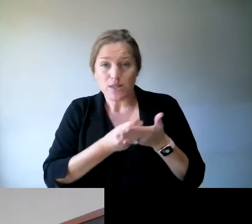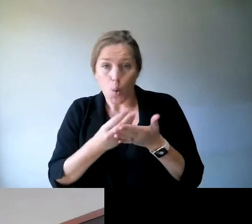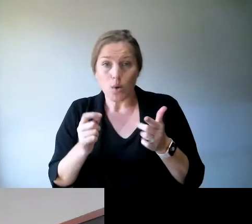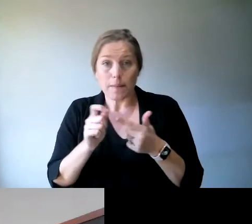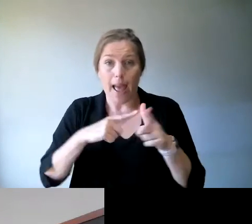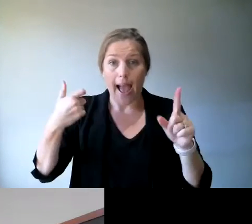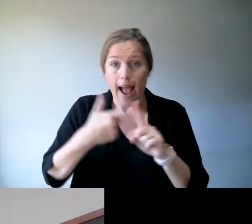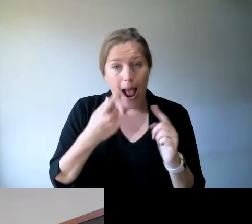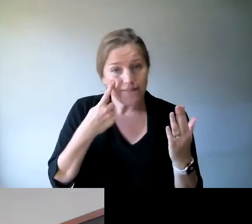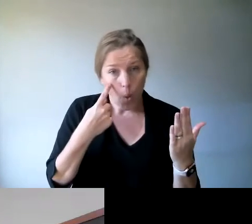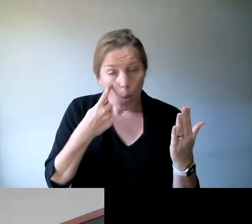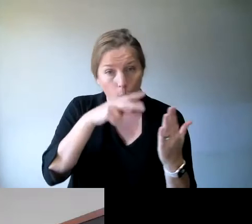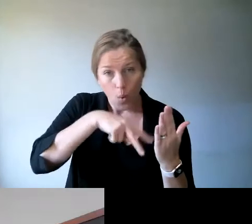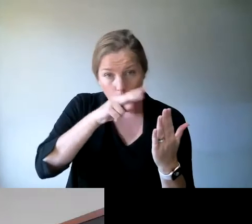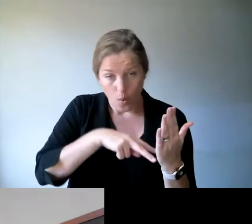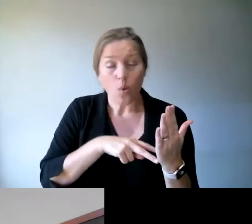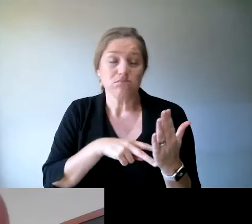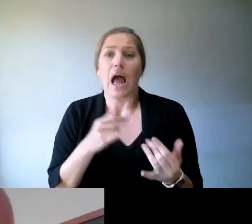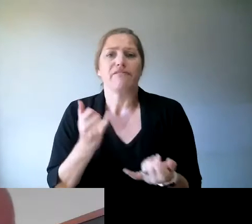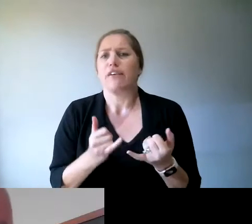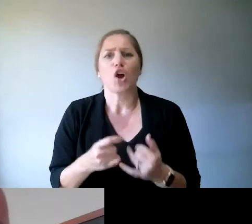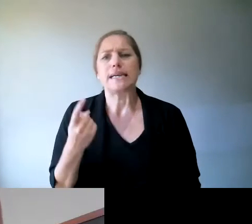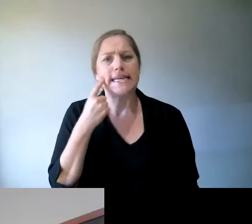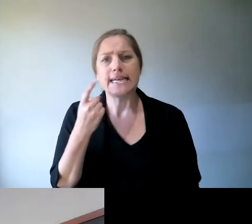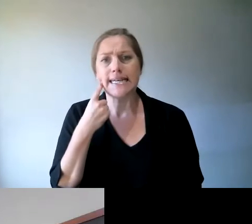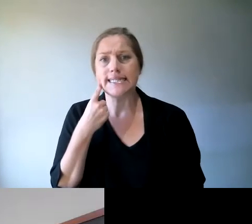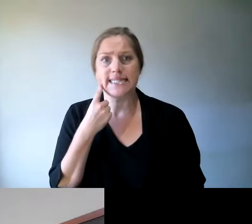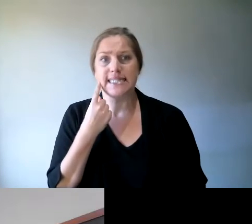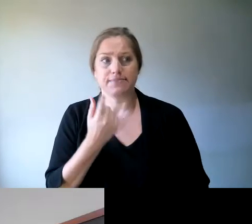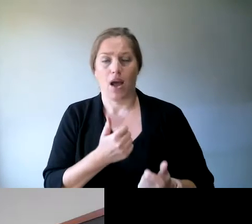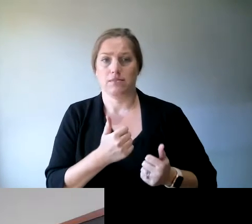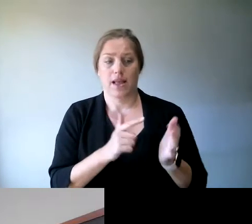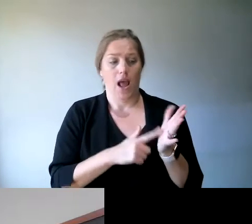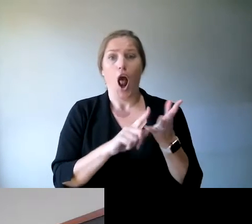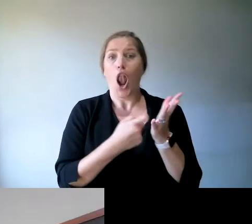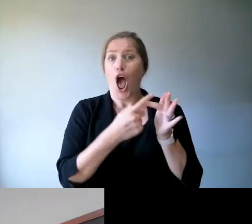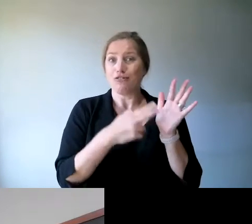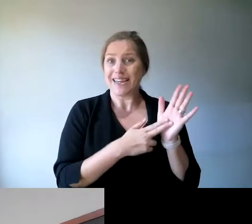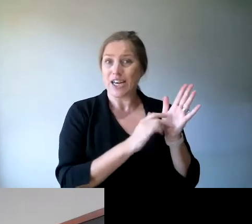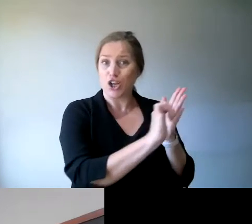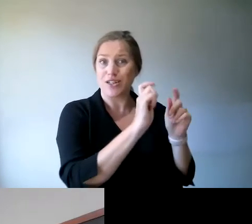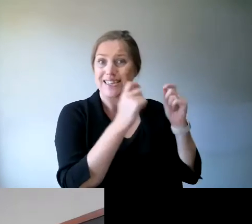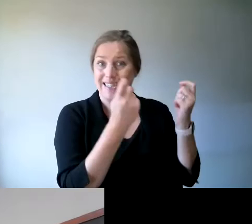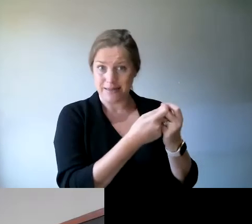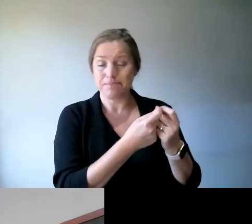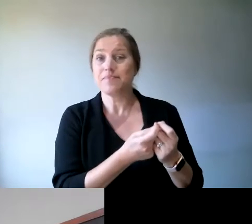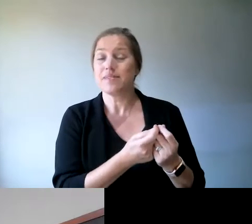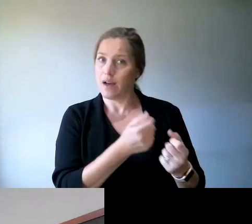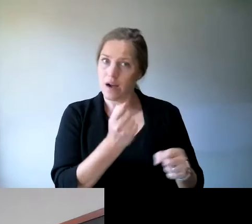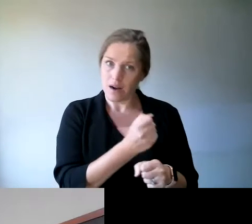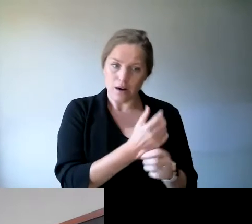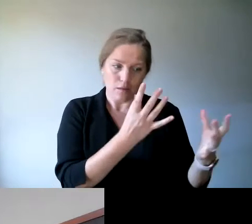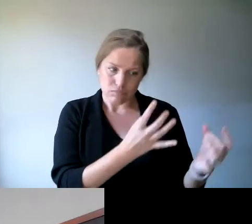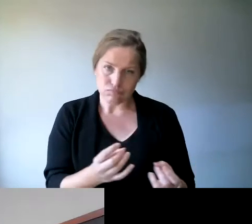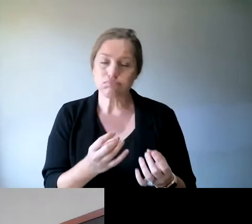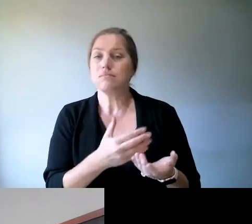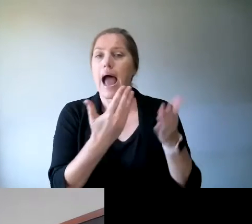it's been made very easy by the work that's been prepared by Lauren and the team at CODA and